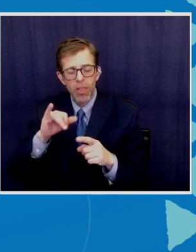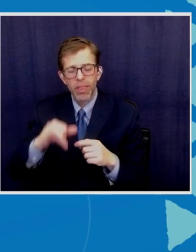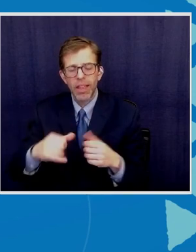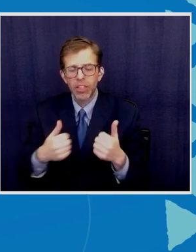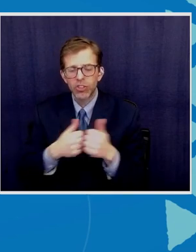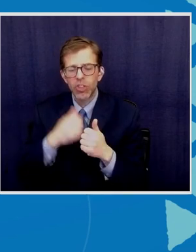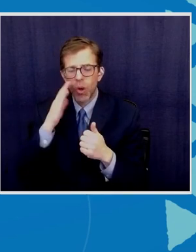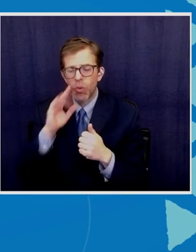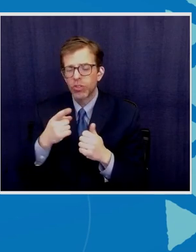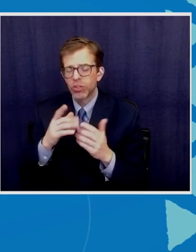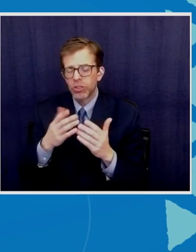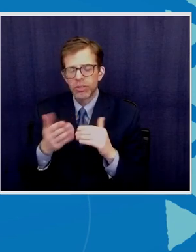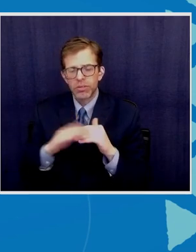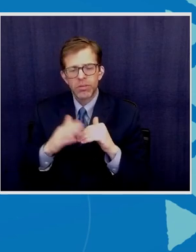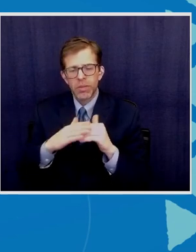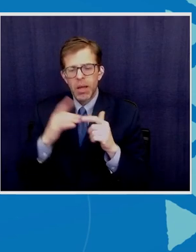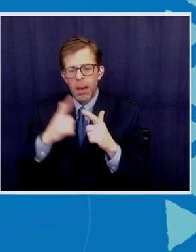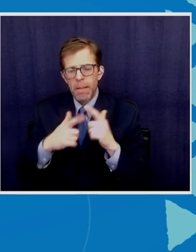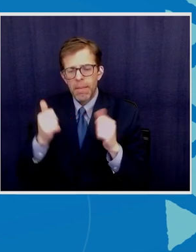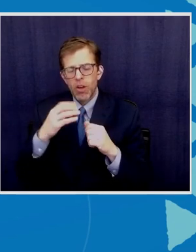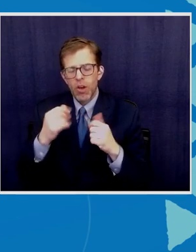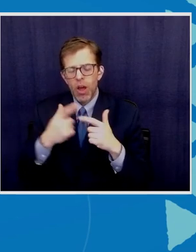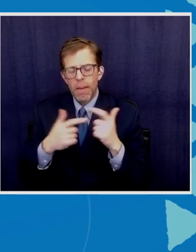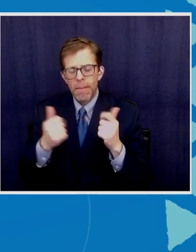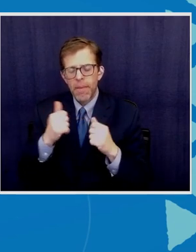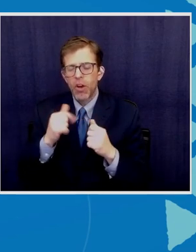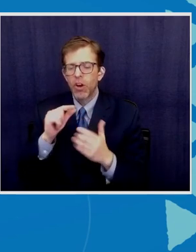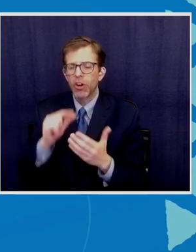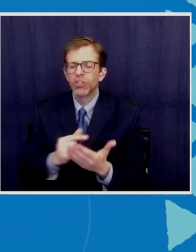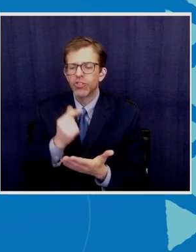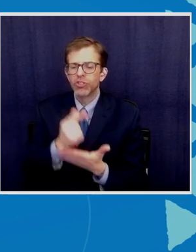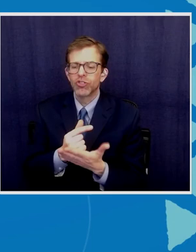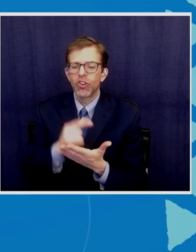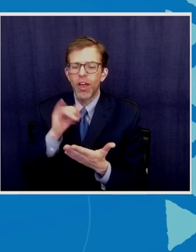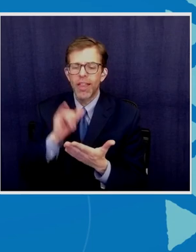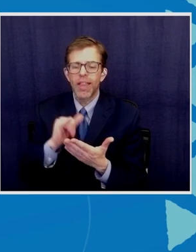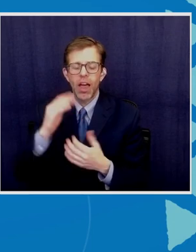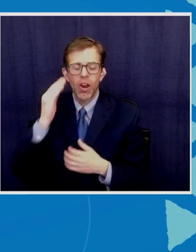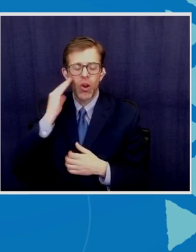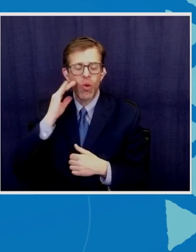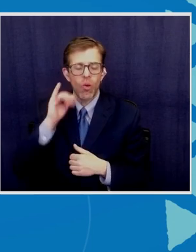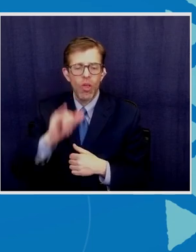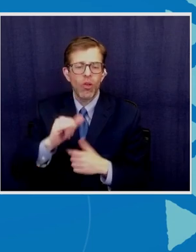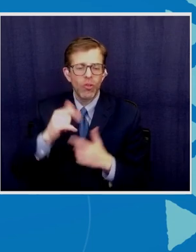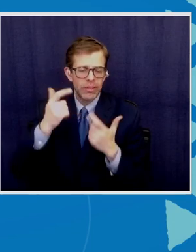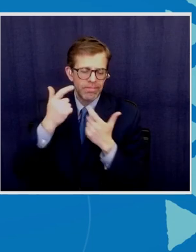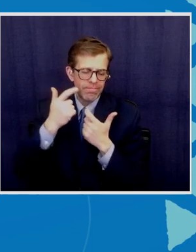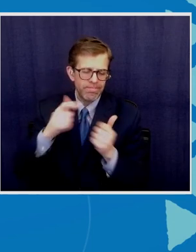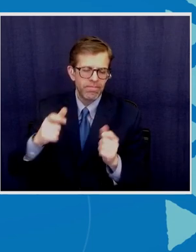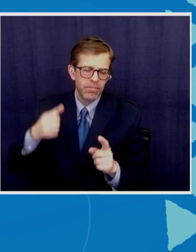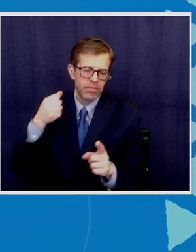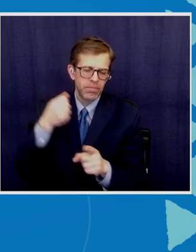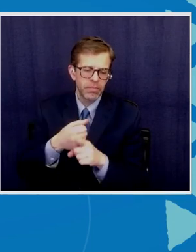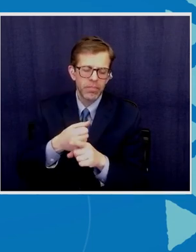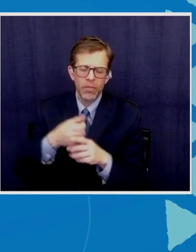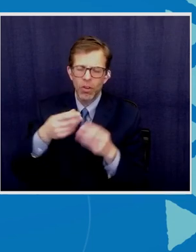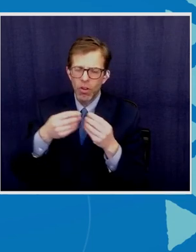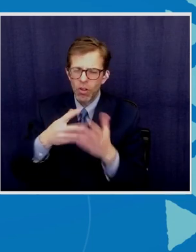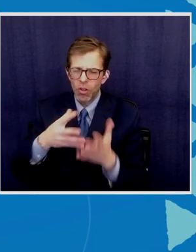get bigger and bigger. Ensuring that knowing those devastating losses that climate